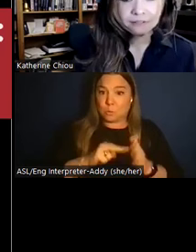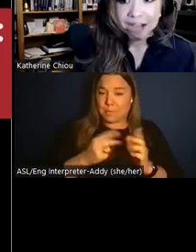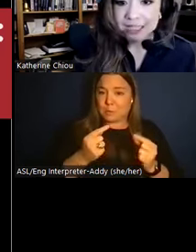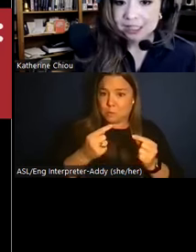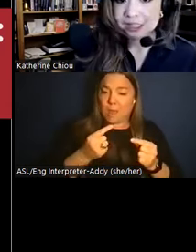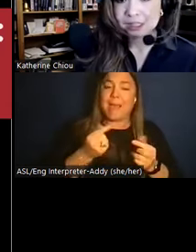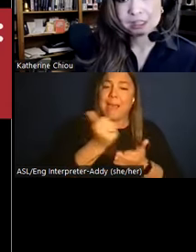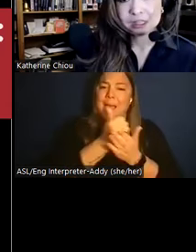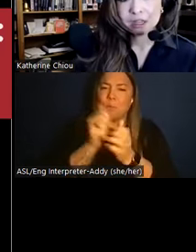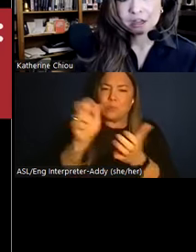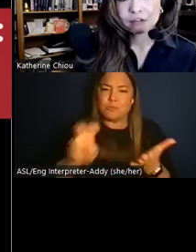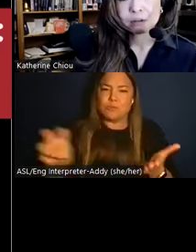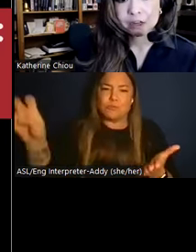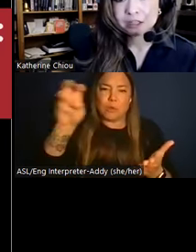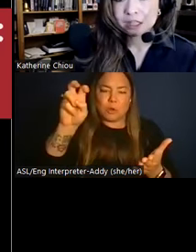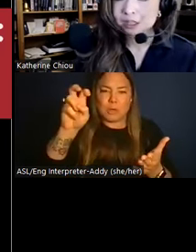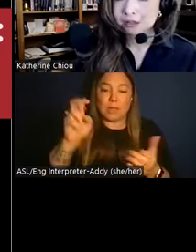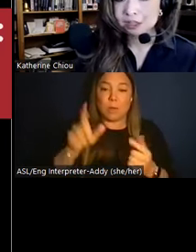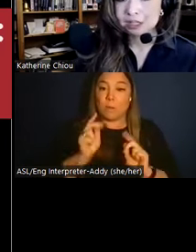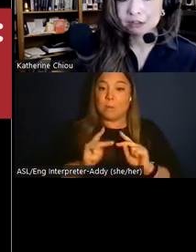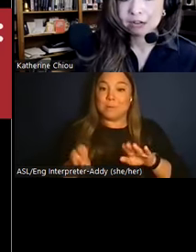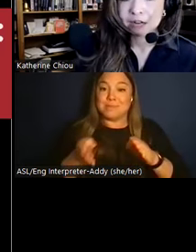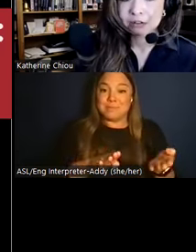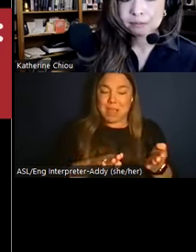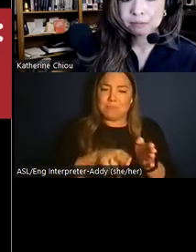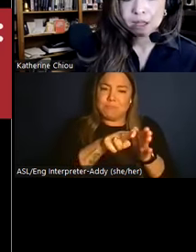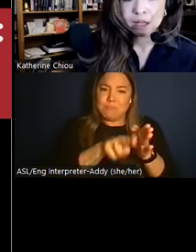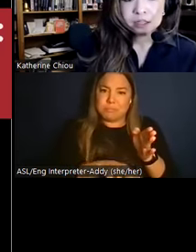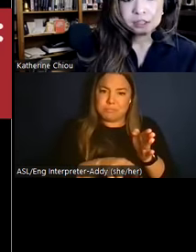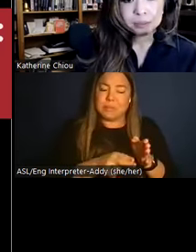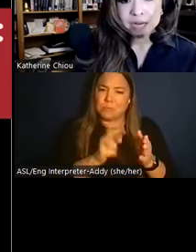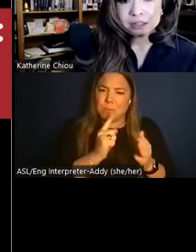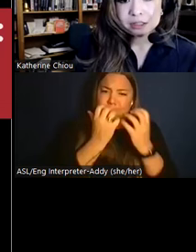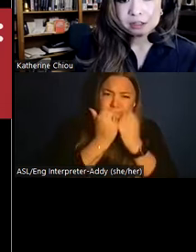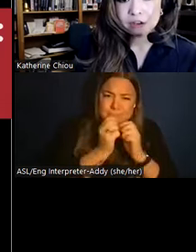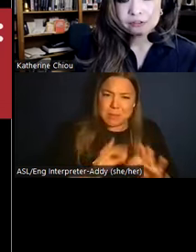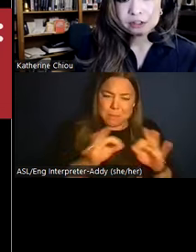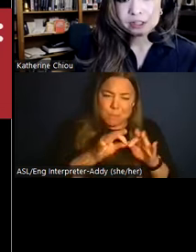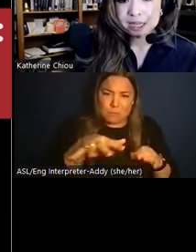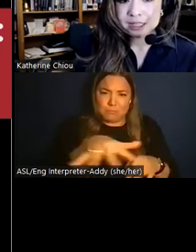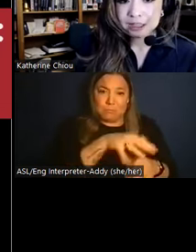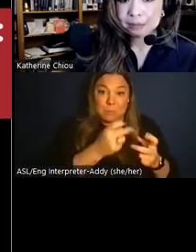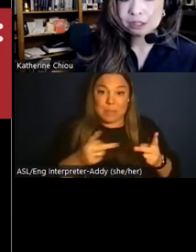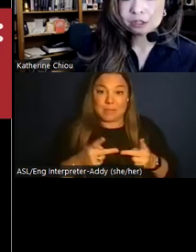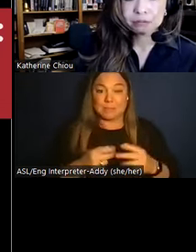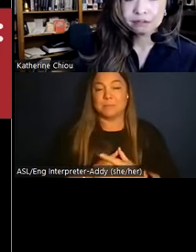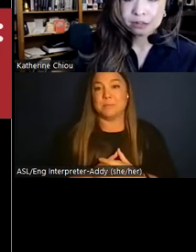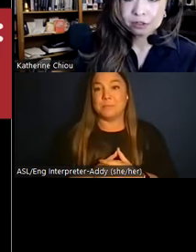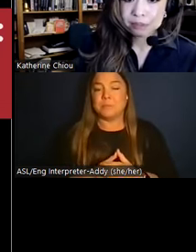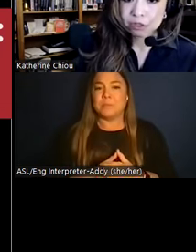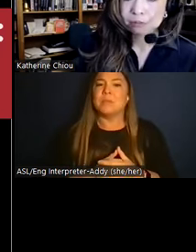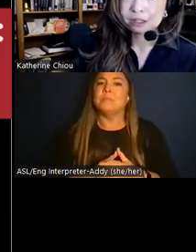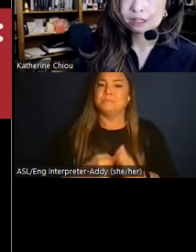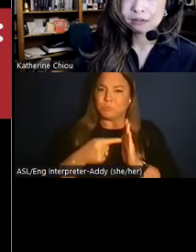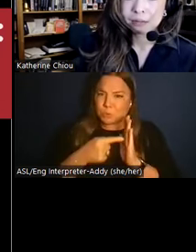vast distances, for burial in this very sacred ground. Such practices offer a nice glimpse into the profound